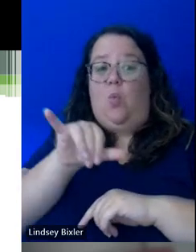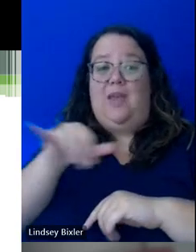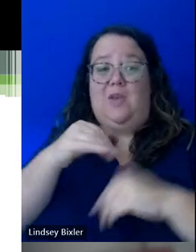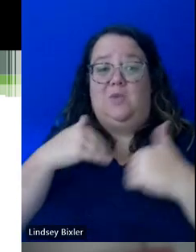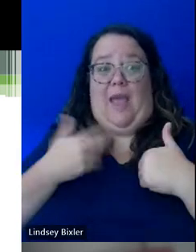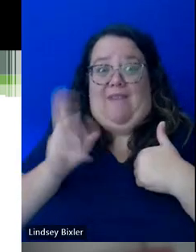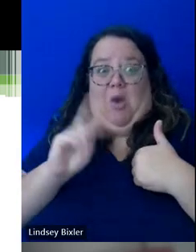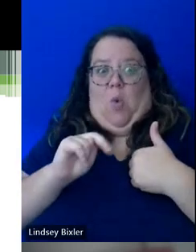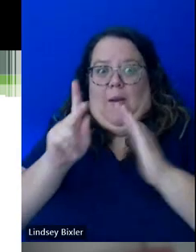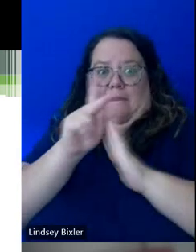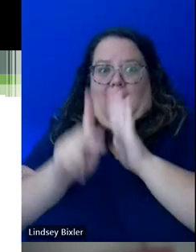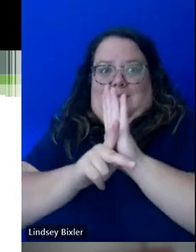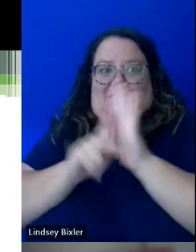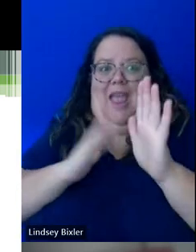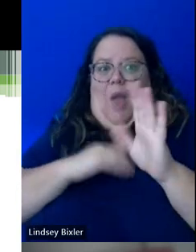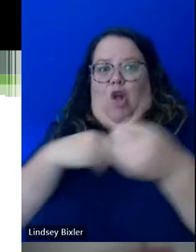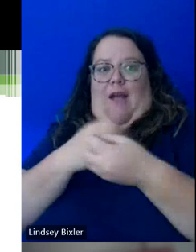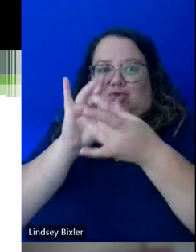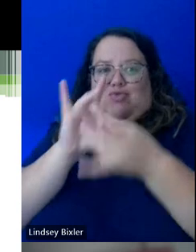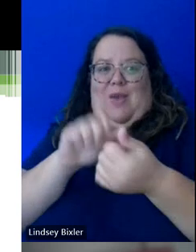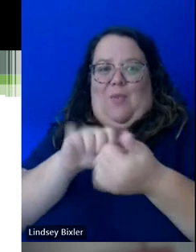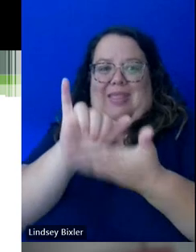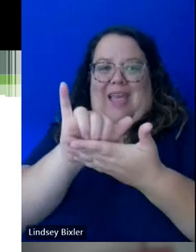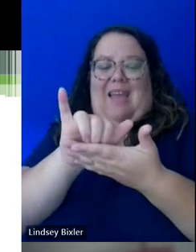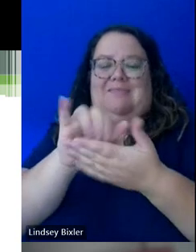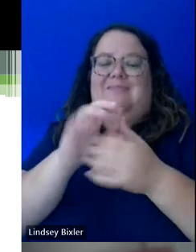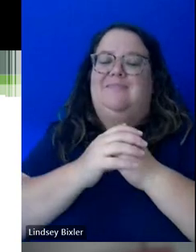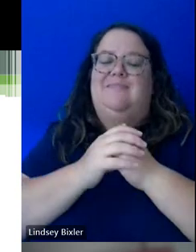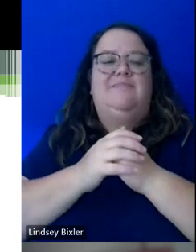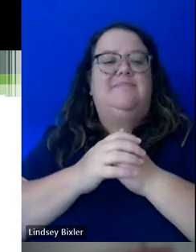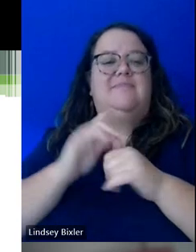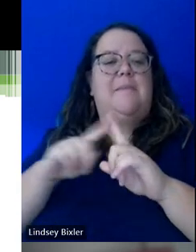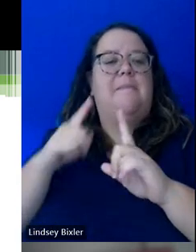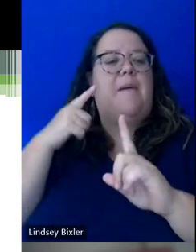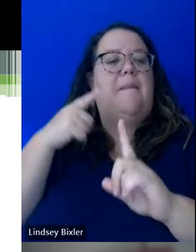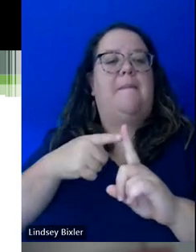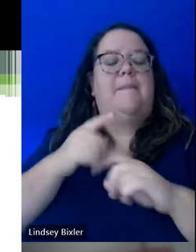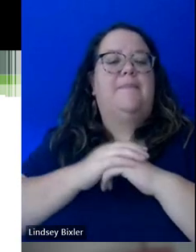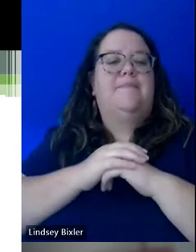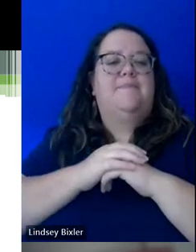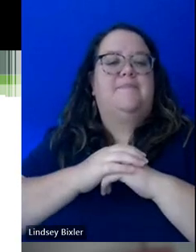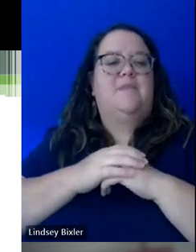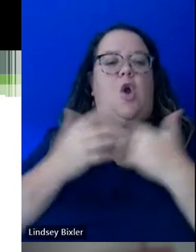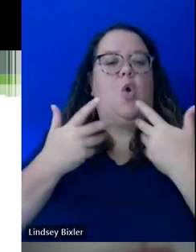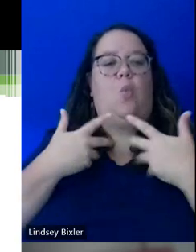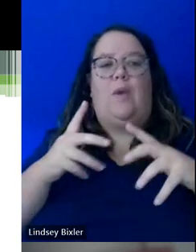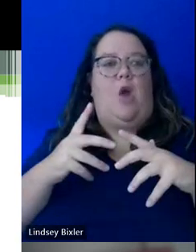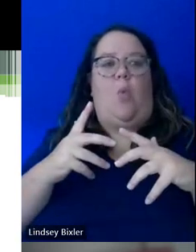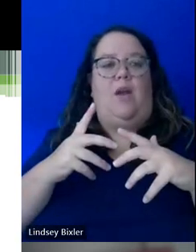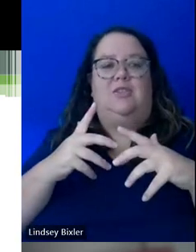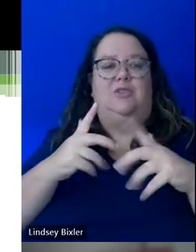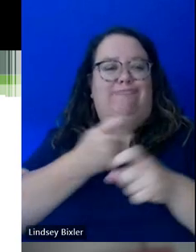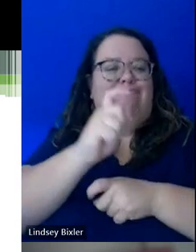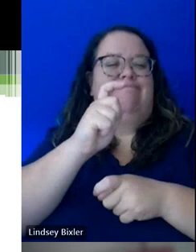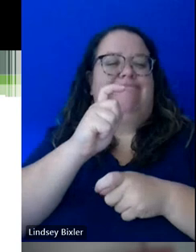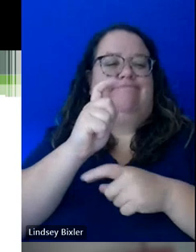office around it. But it's designed to also not compromise essential components of a course program,